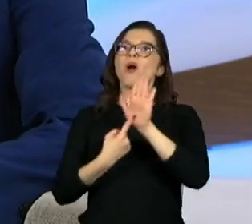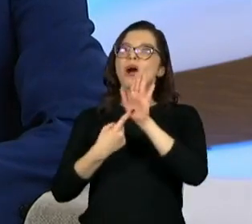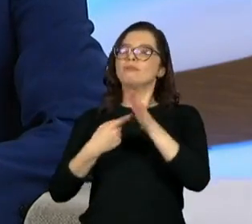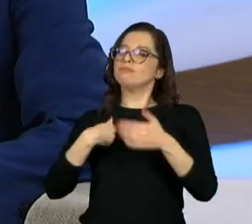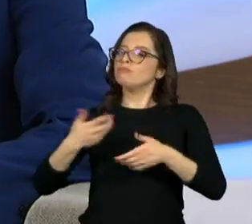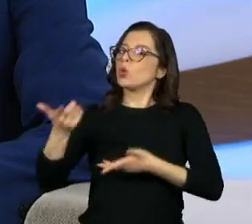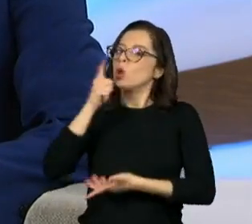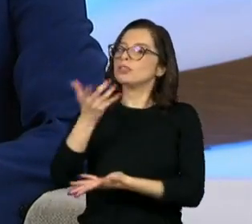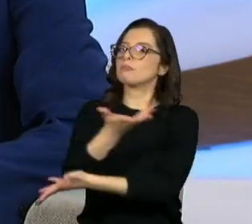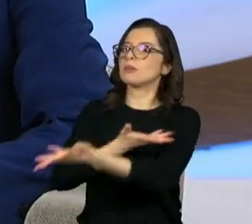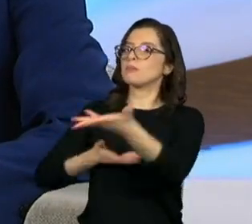in how we're governed. movement. Thank